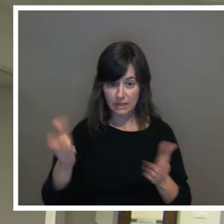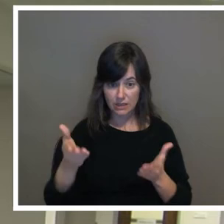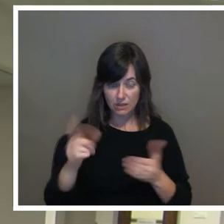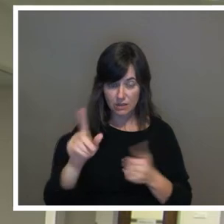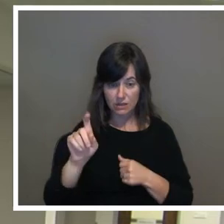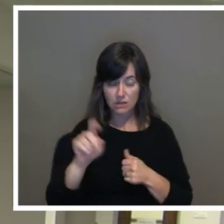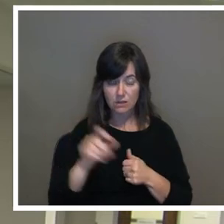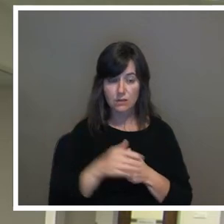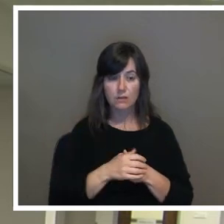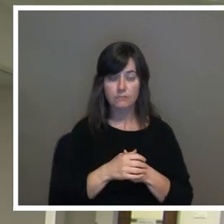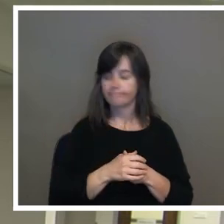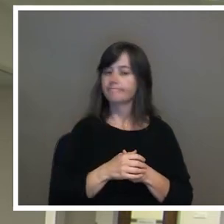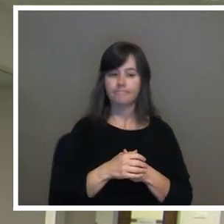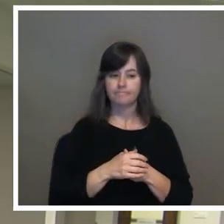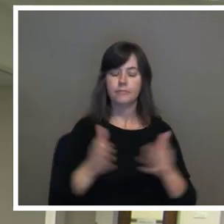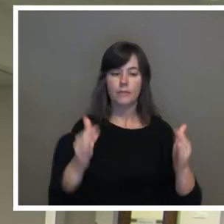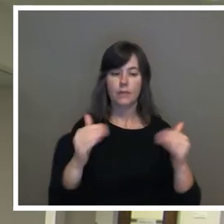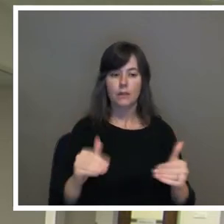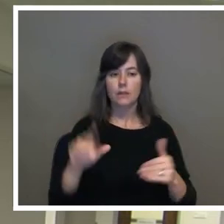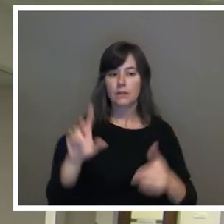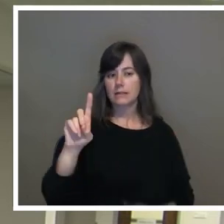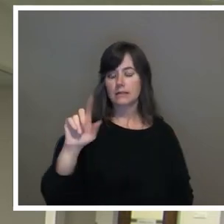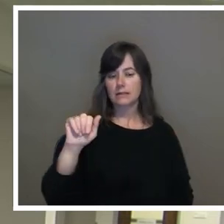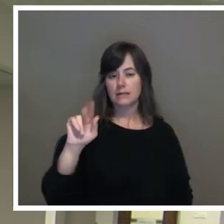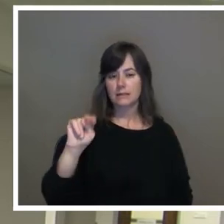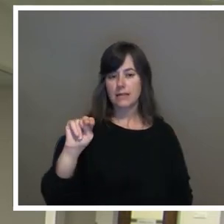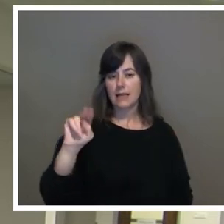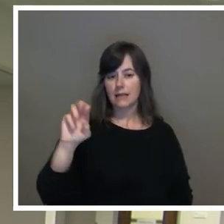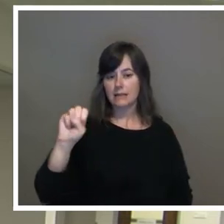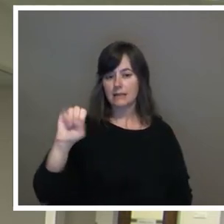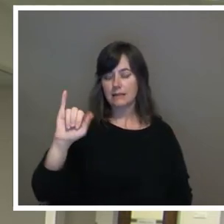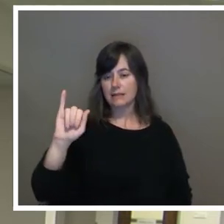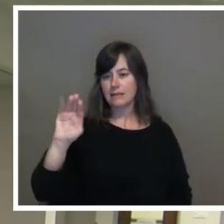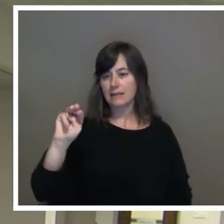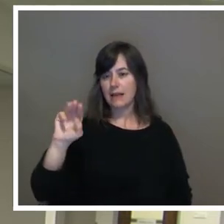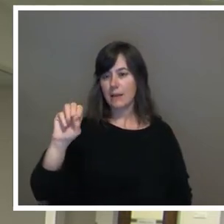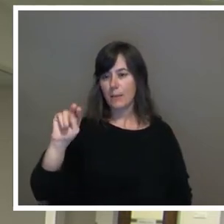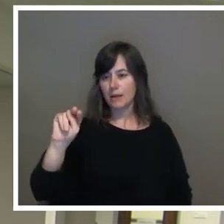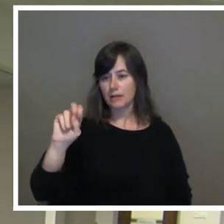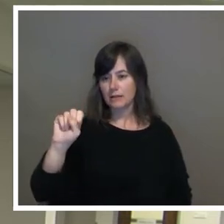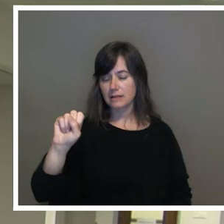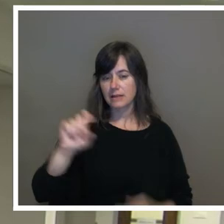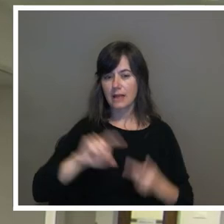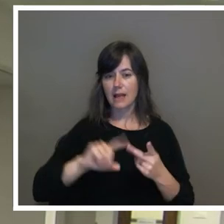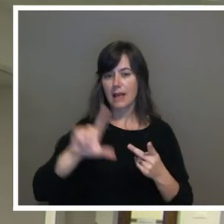All right. Dan Simons. Followed by Laura Garcia.